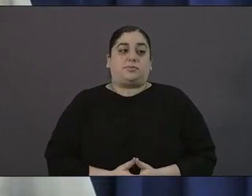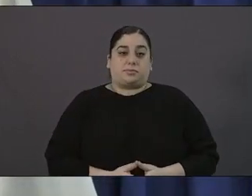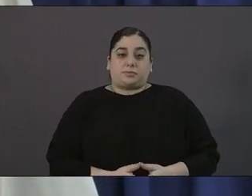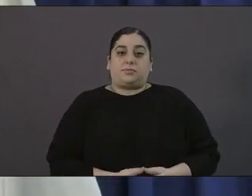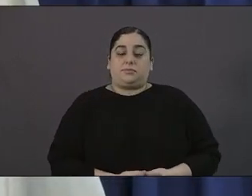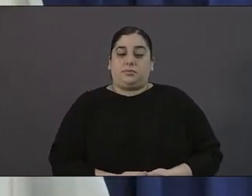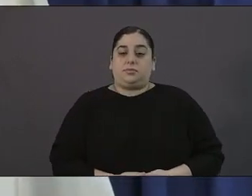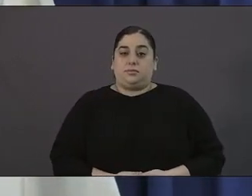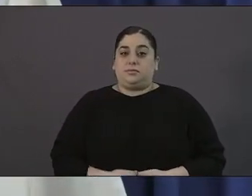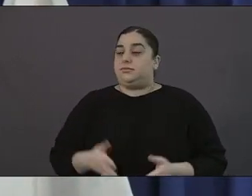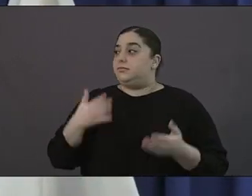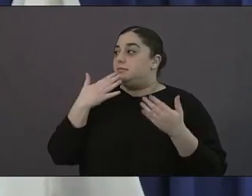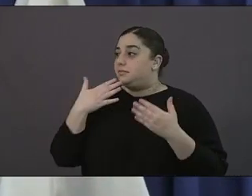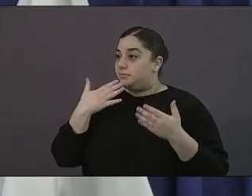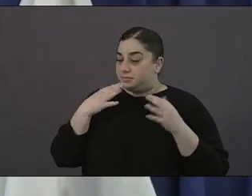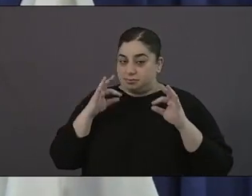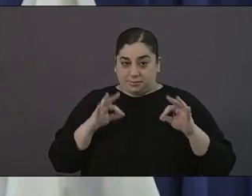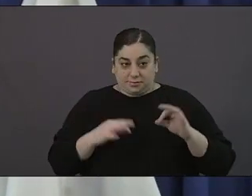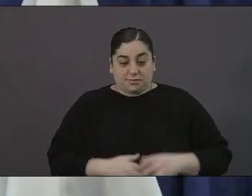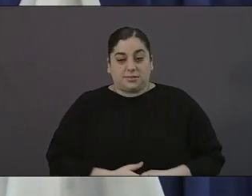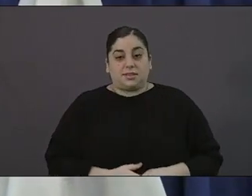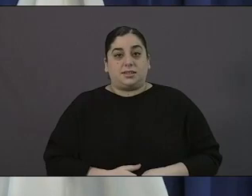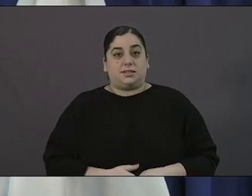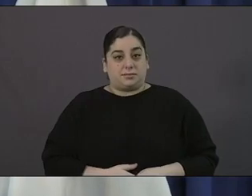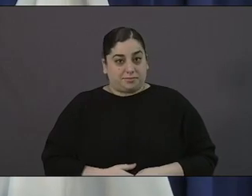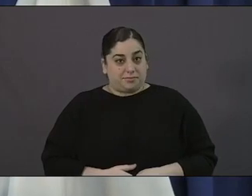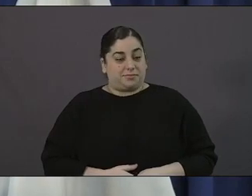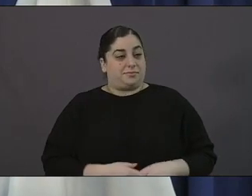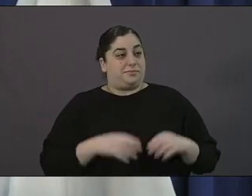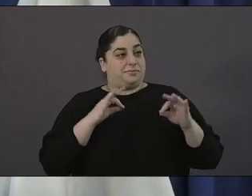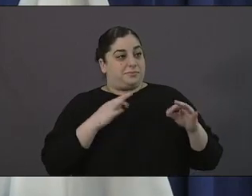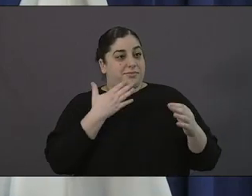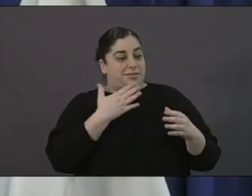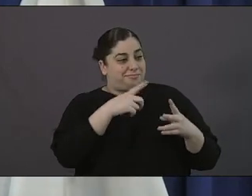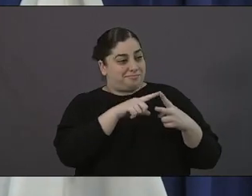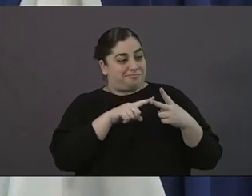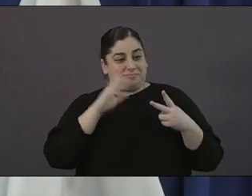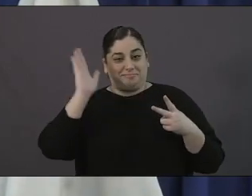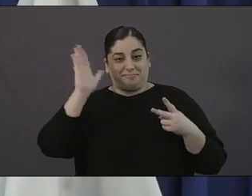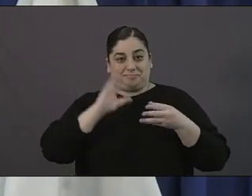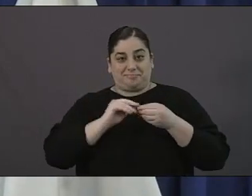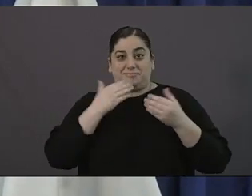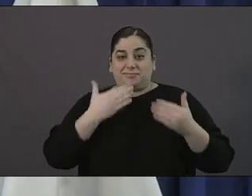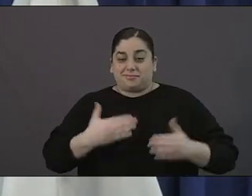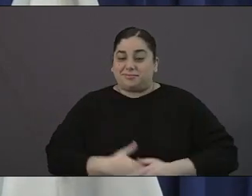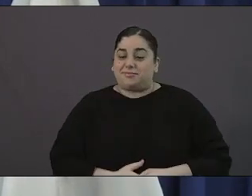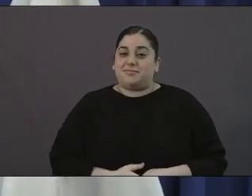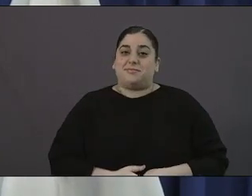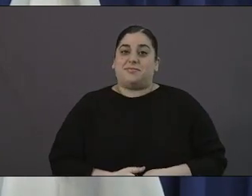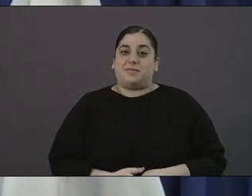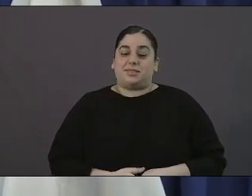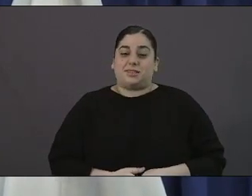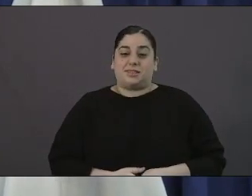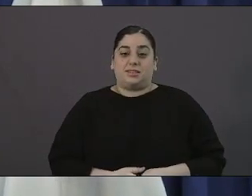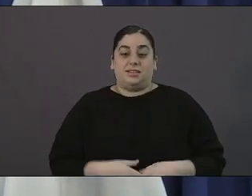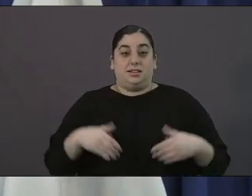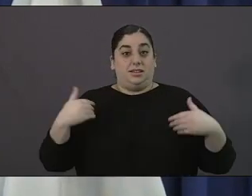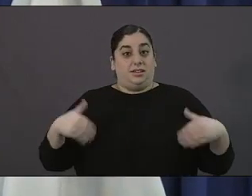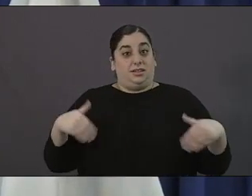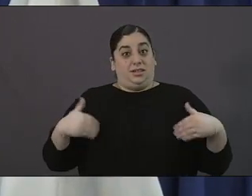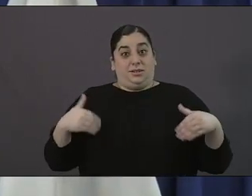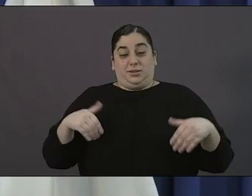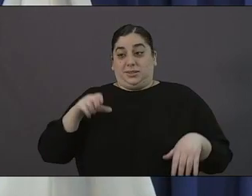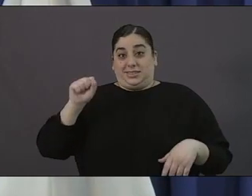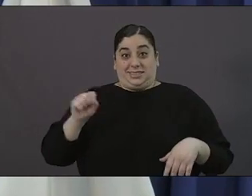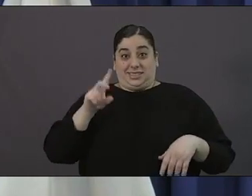thank you deacon and thank you bob there is a reason why san diego county was one of the few counties where homelessness